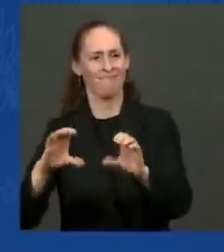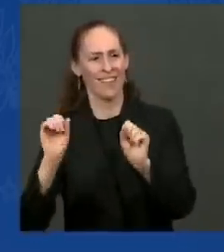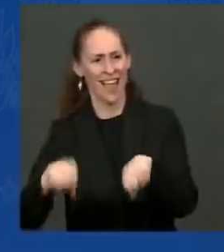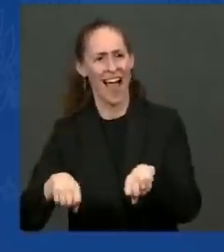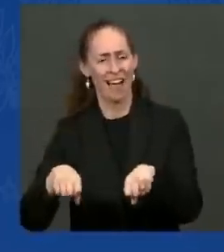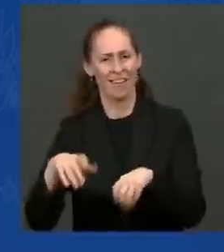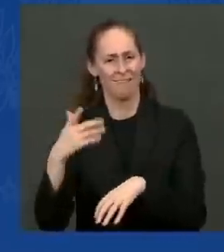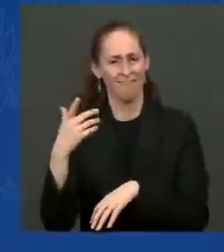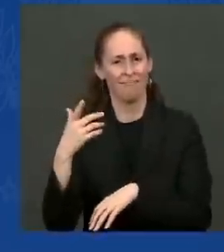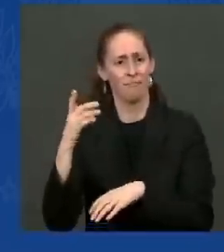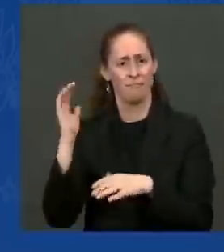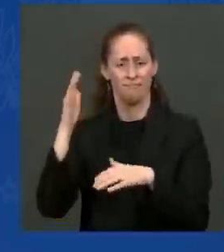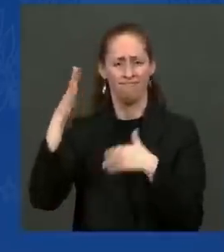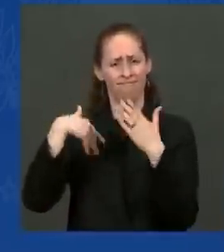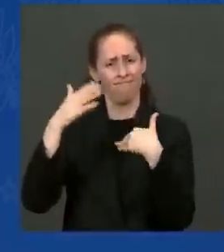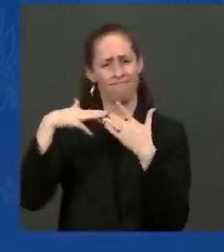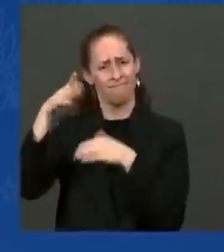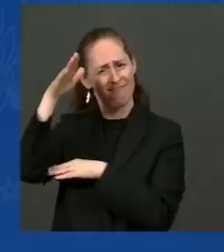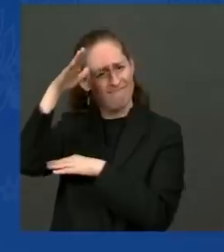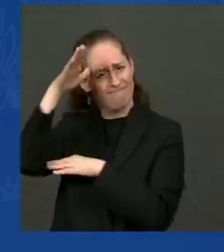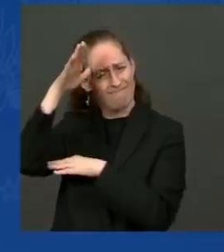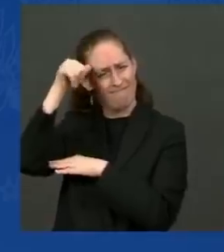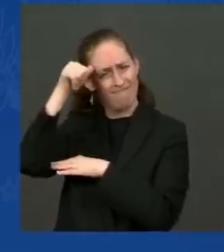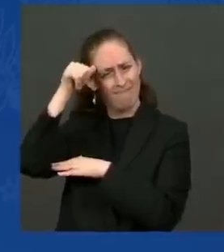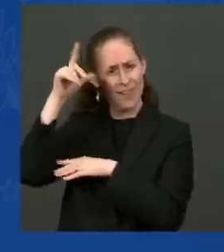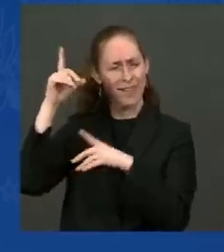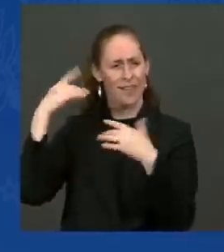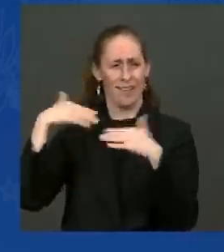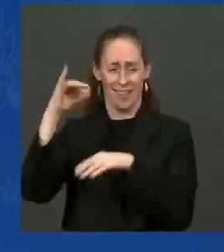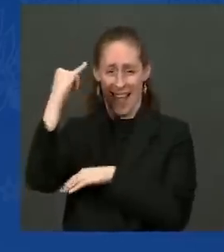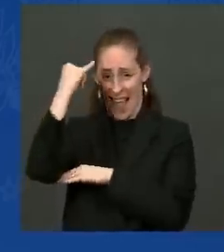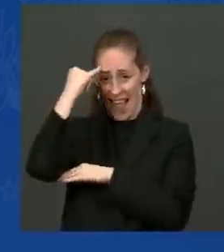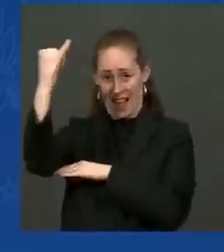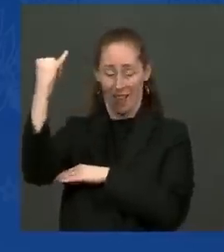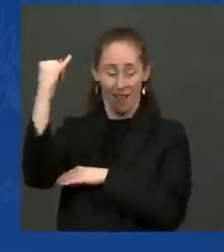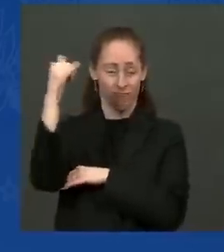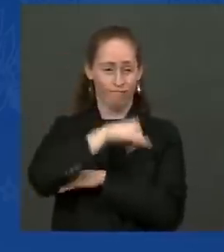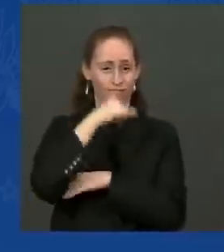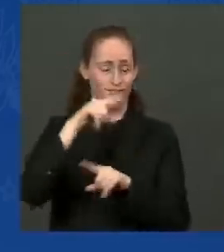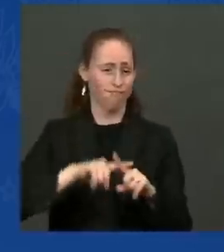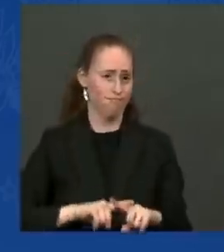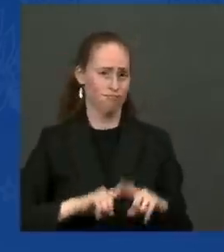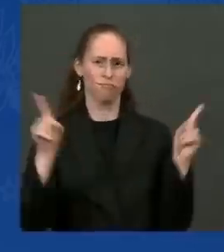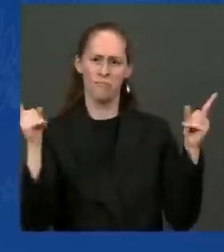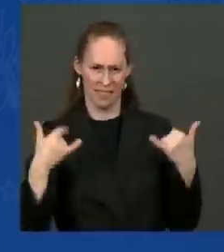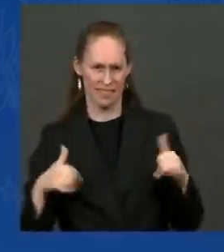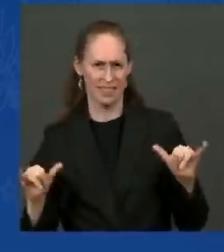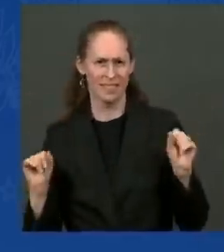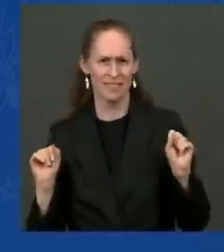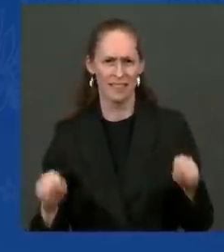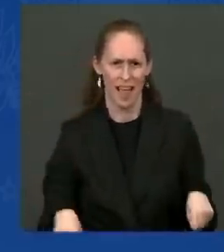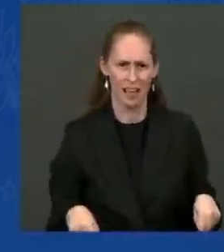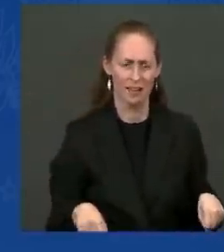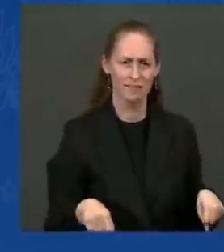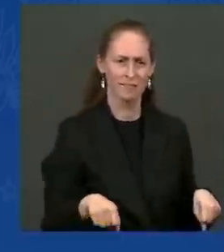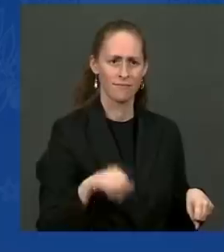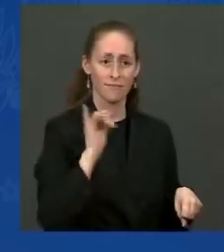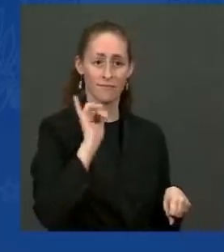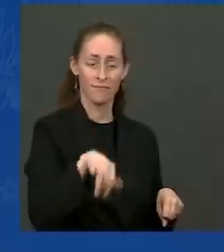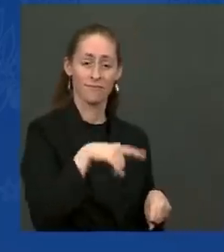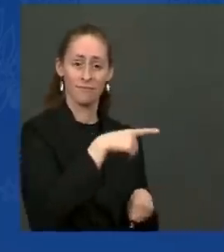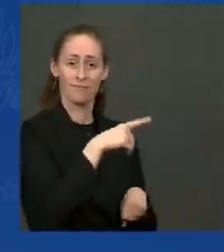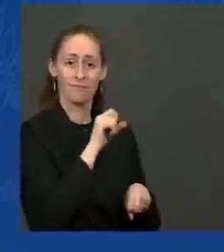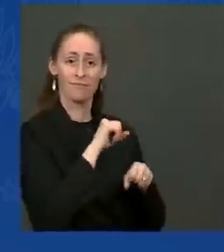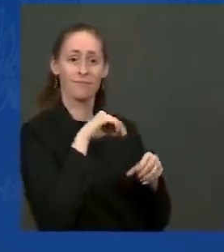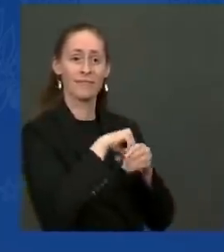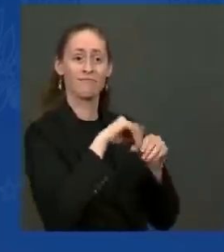we are determined to do big things. The Infrastructure Investment and Jobs Act proves that. It